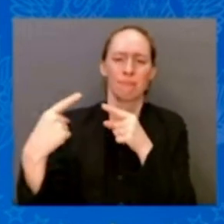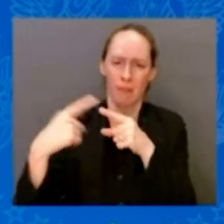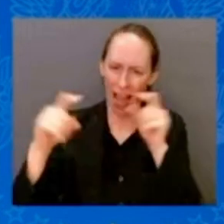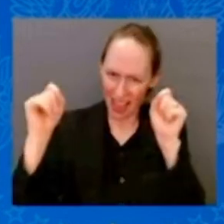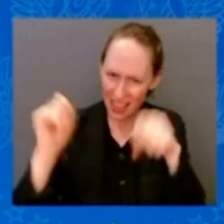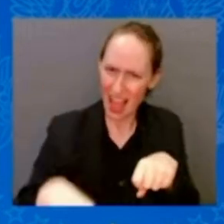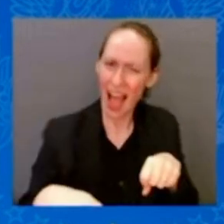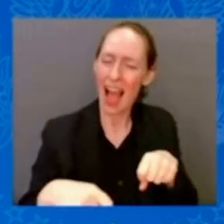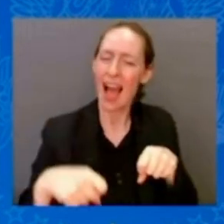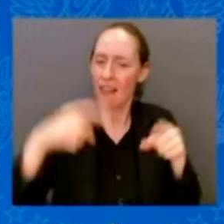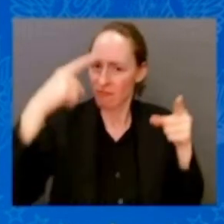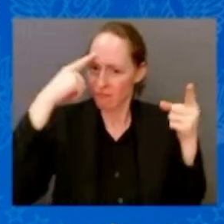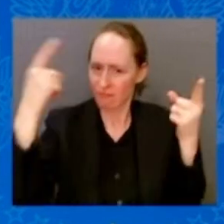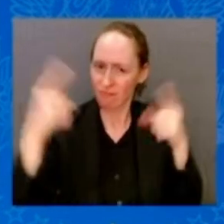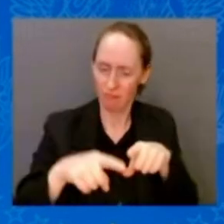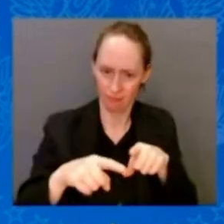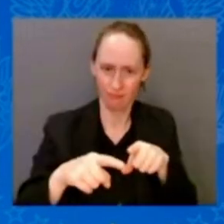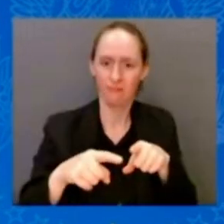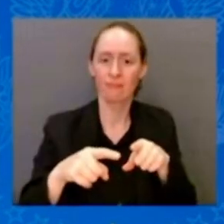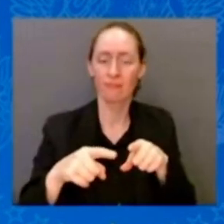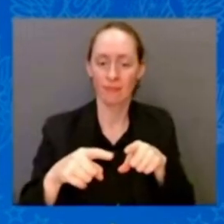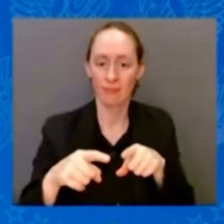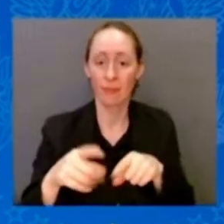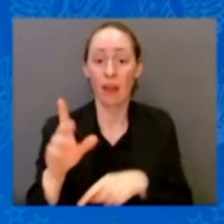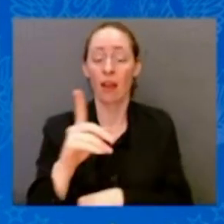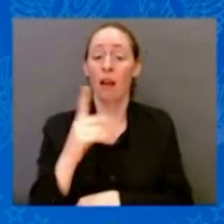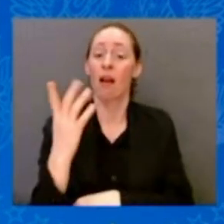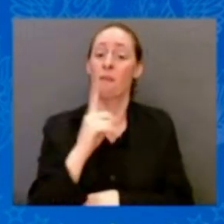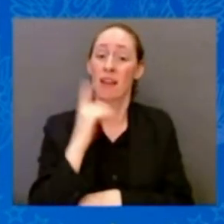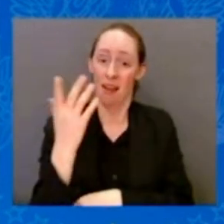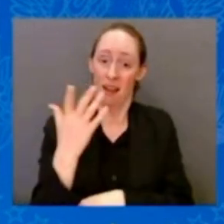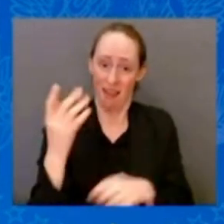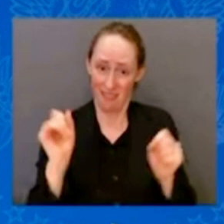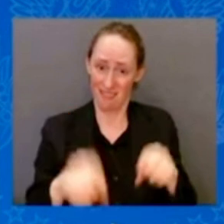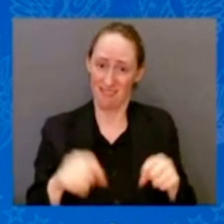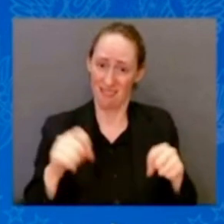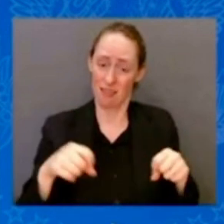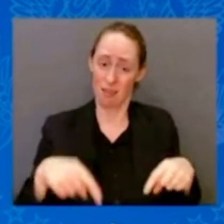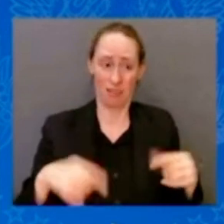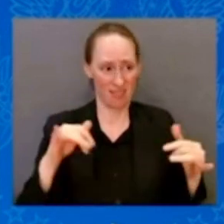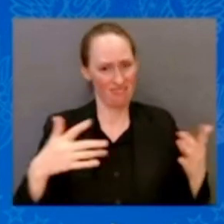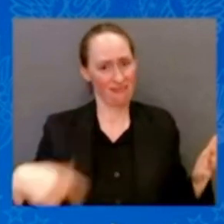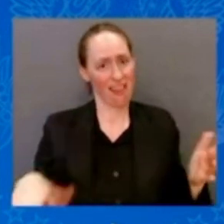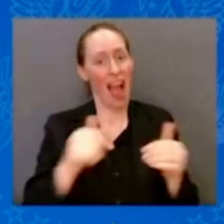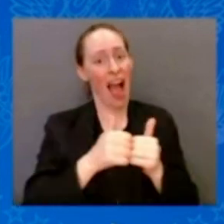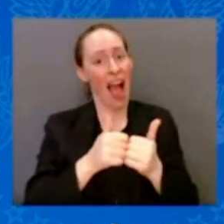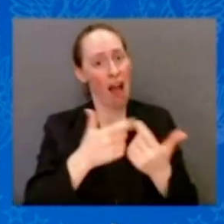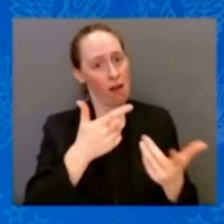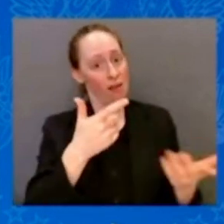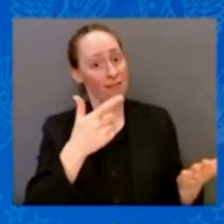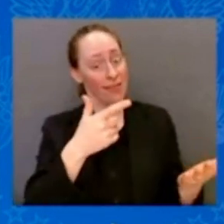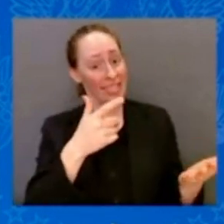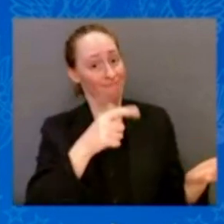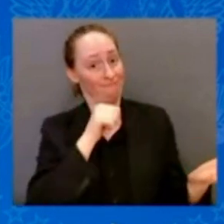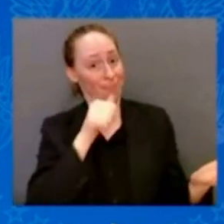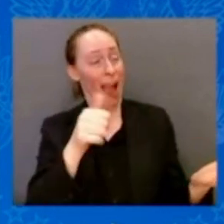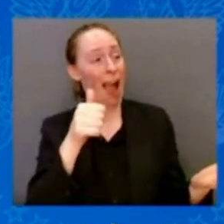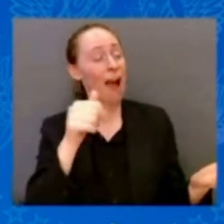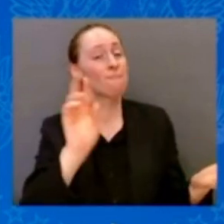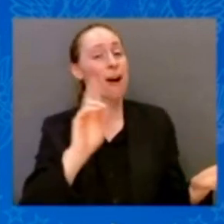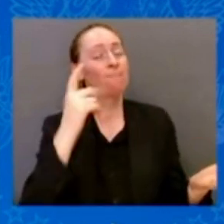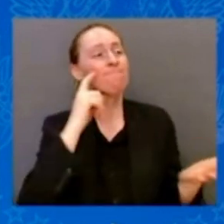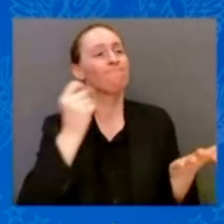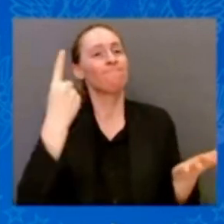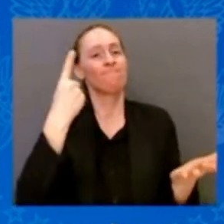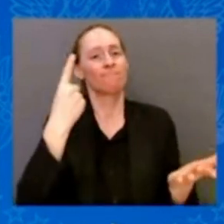country great again. But, in addition, we passed the American Rescue Plan, the Inflation Reduction Act. The people sent a clear message.